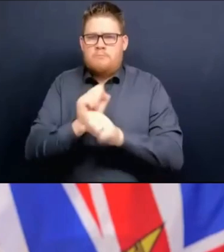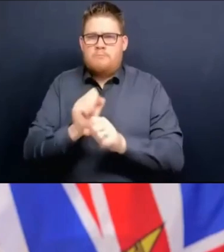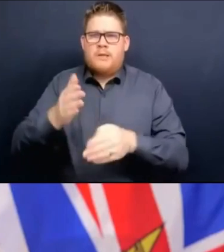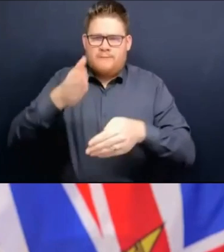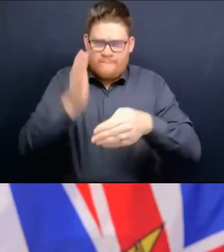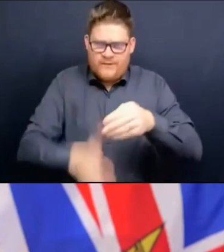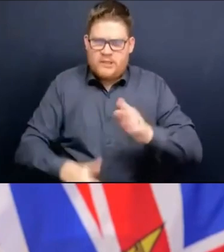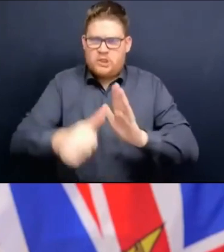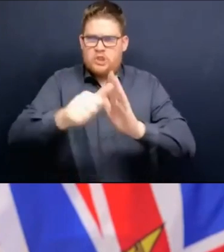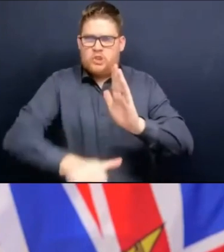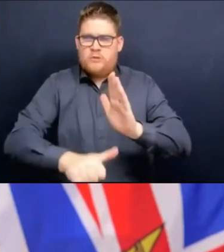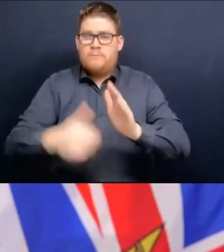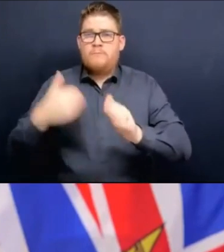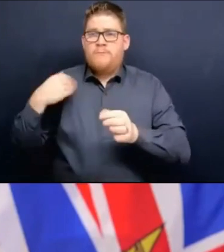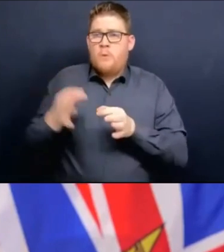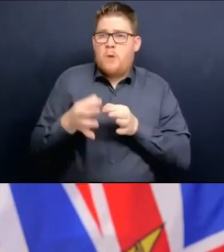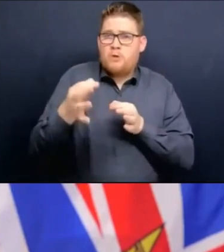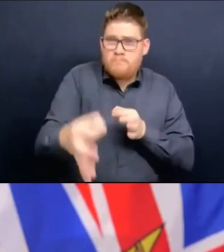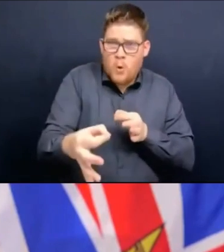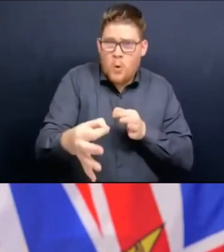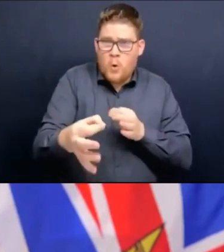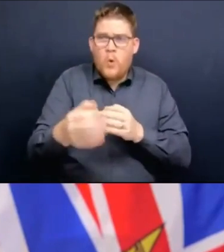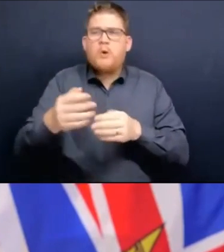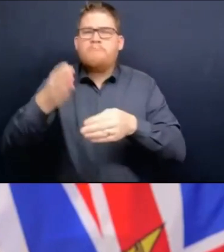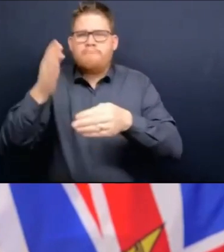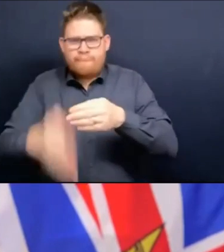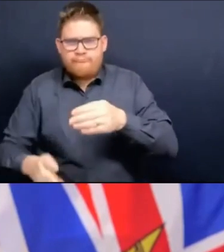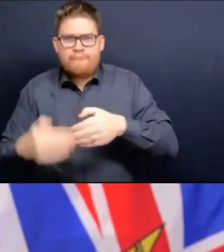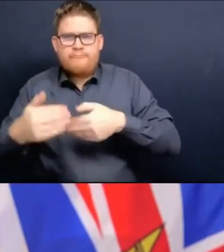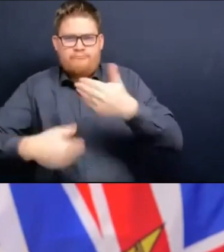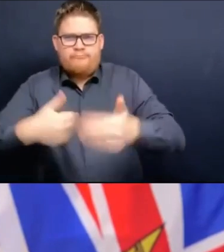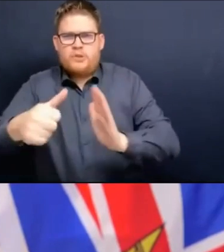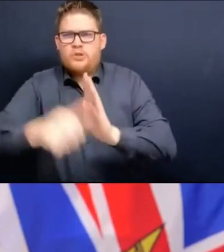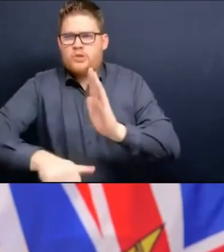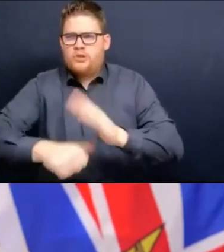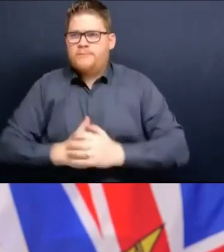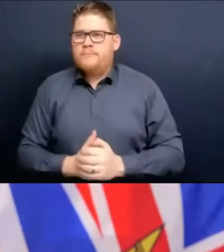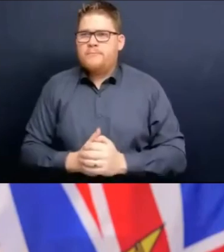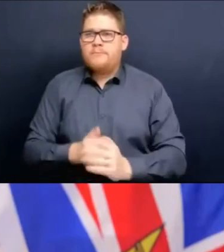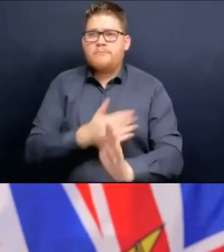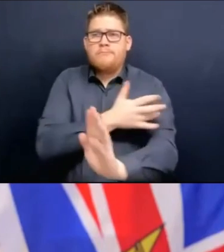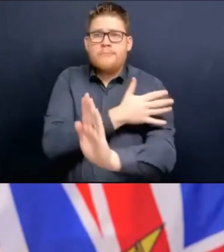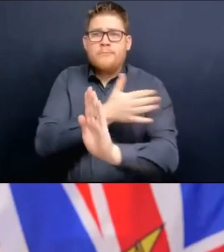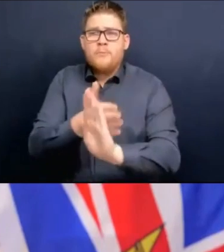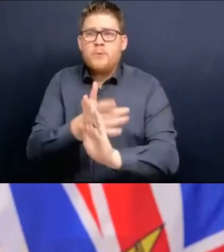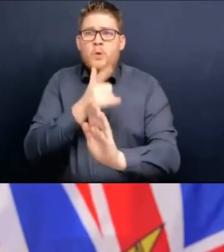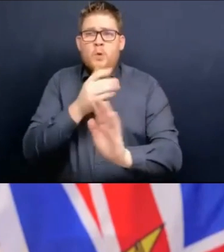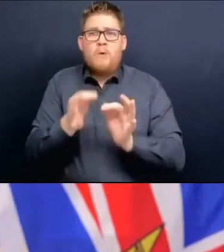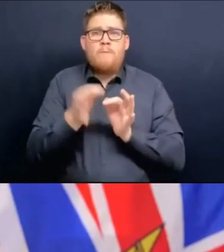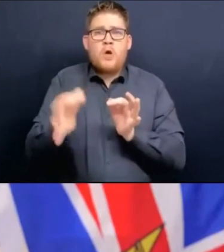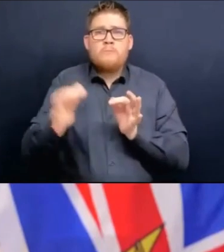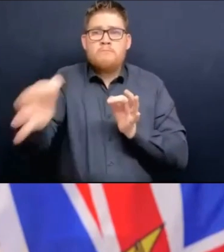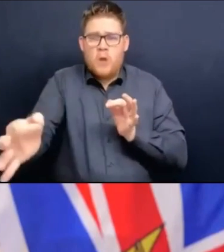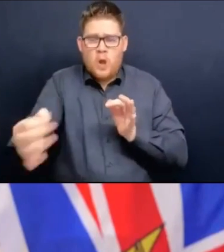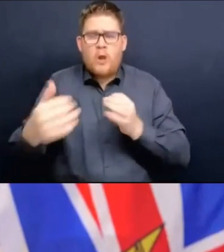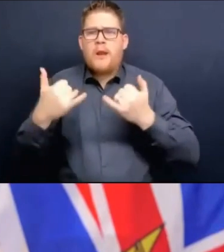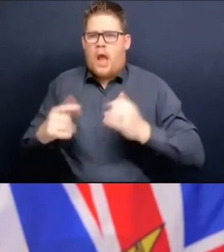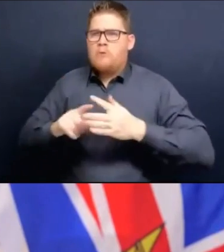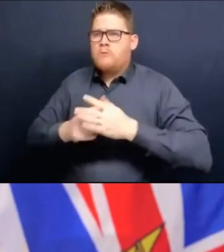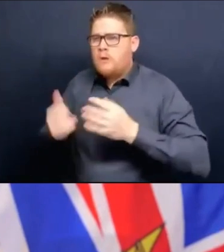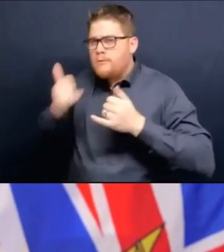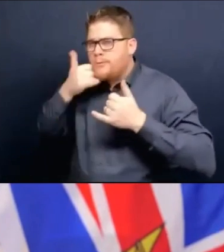We said patients would get calls to rebook their surgeries. They will. All of them will. And that is exactly what is starting to happen.